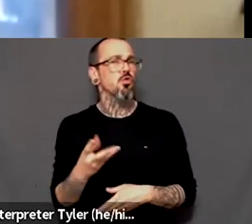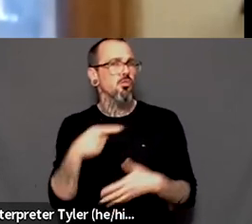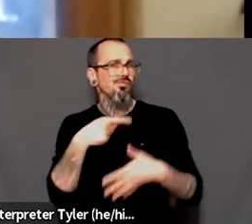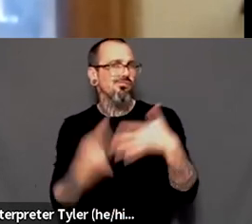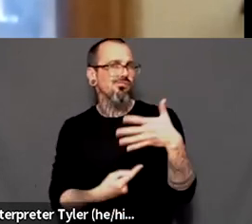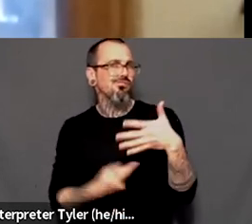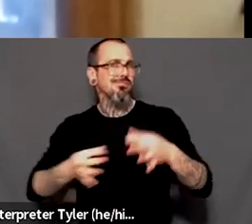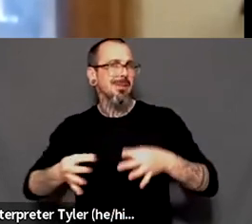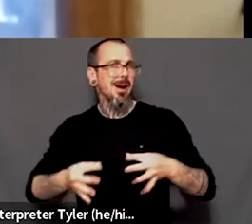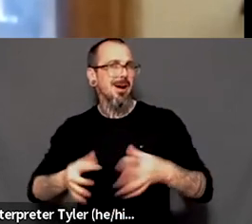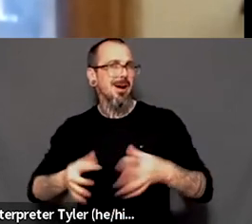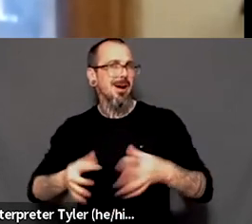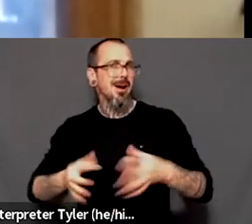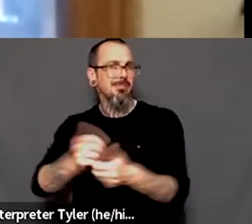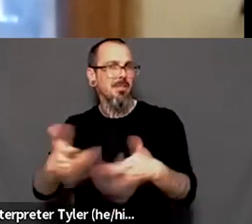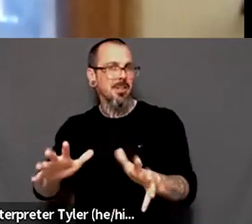done, awesome stuff.